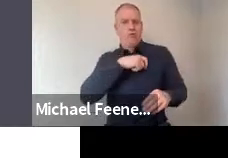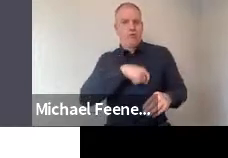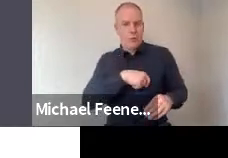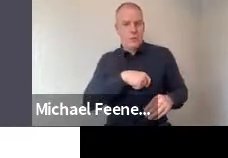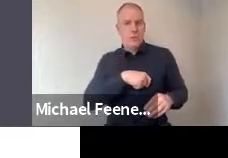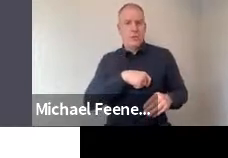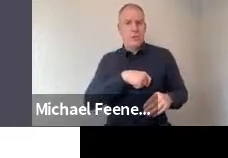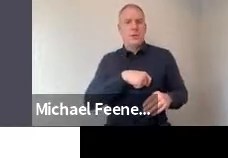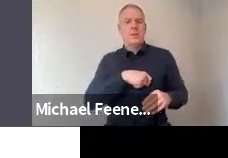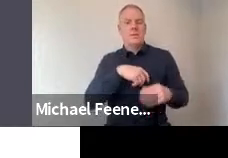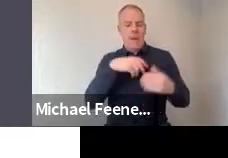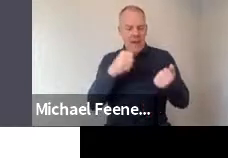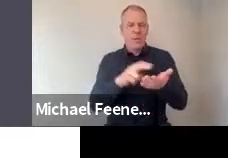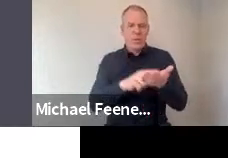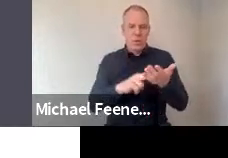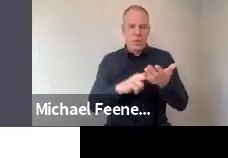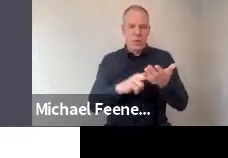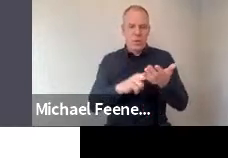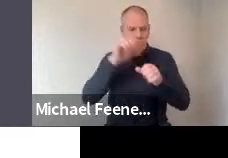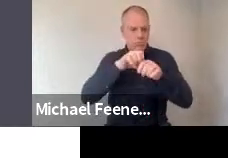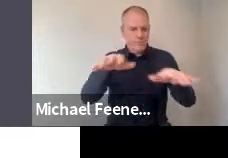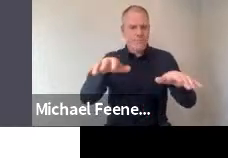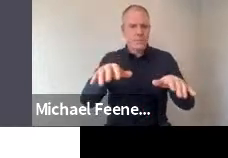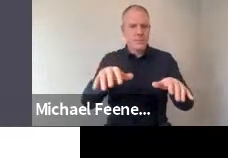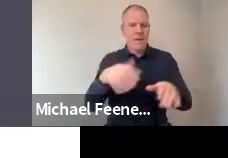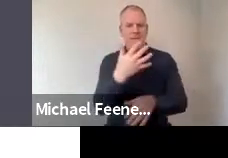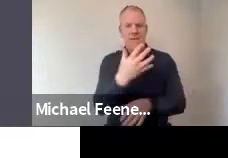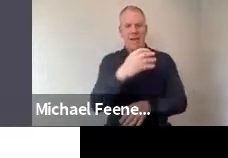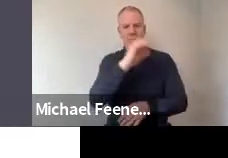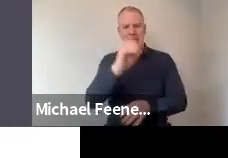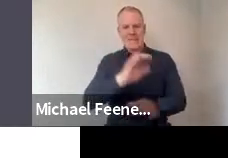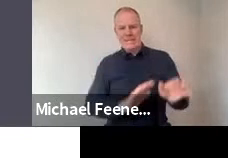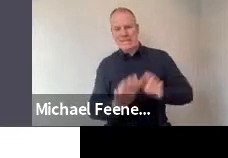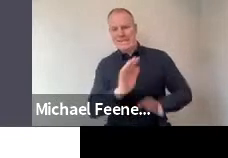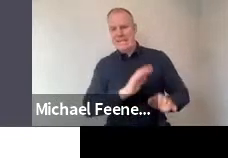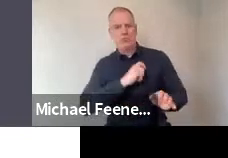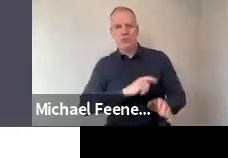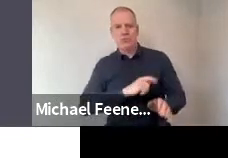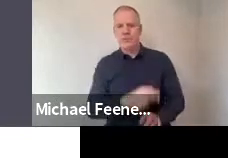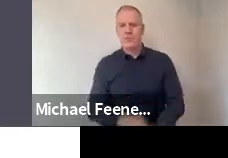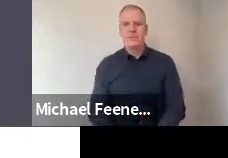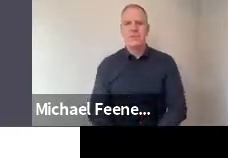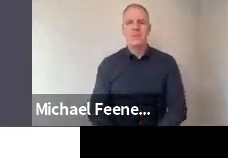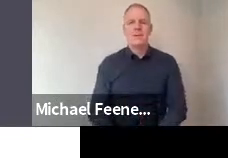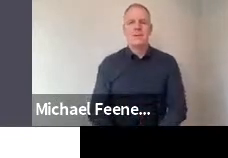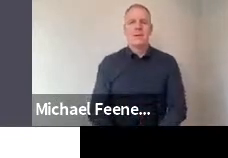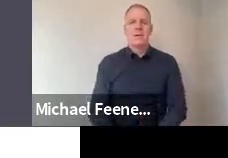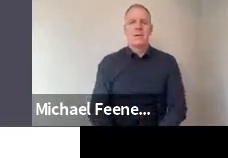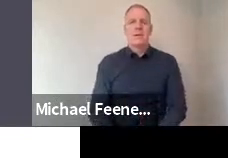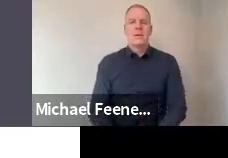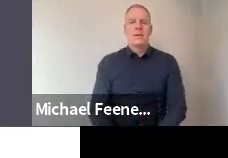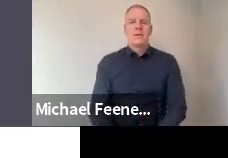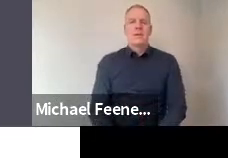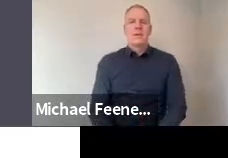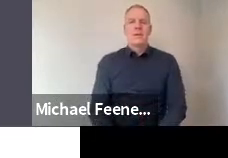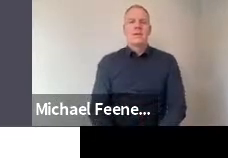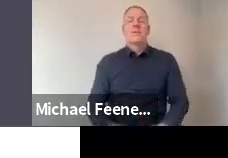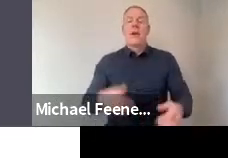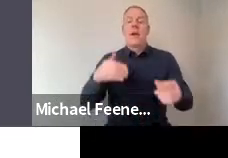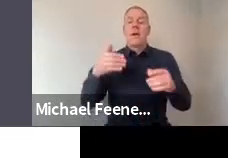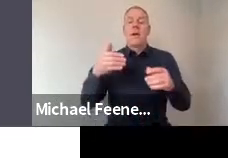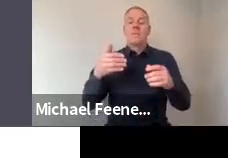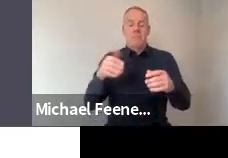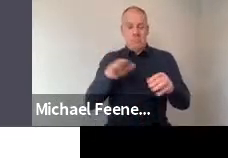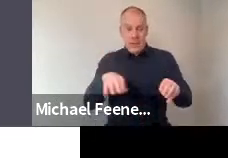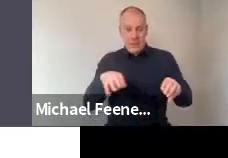useful knowledge and only 5% distrust. Working with the intention to benefit the